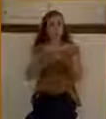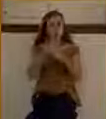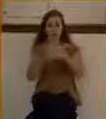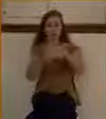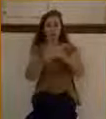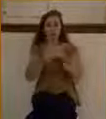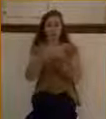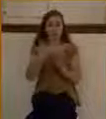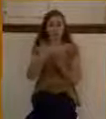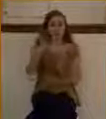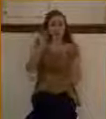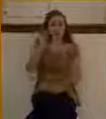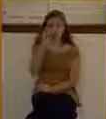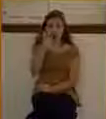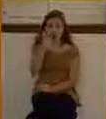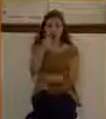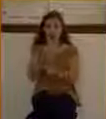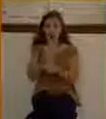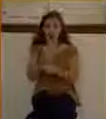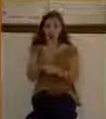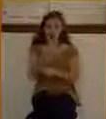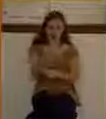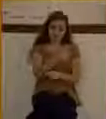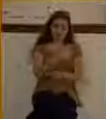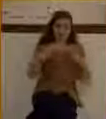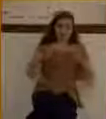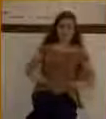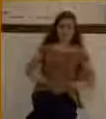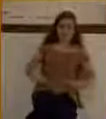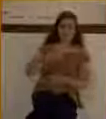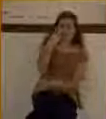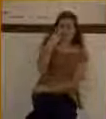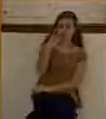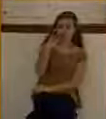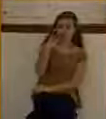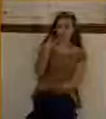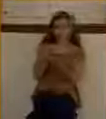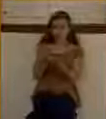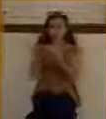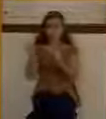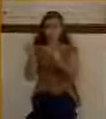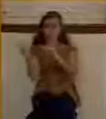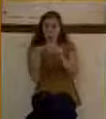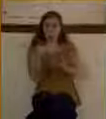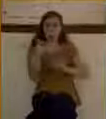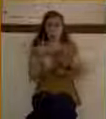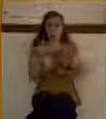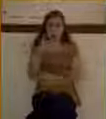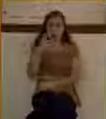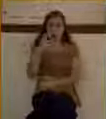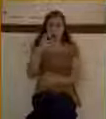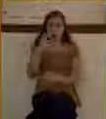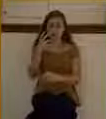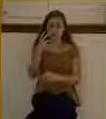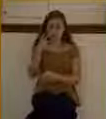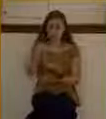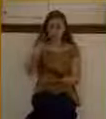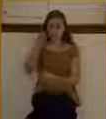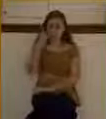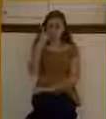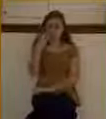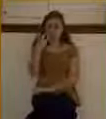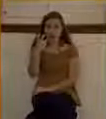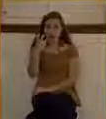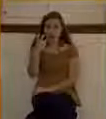The Bible tells us this. It's having the understanding darkened, being alienated from the life of God because of the